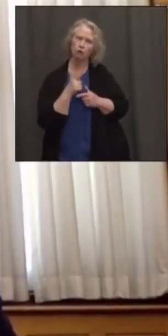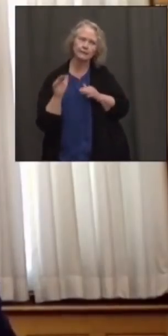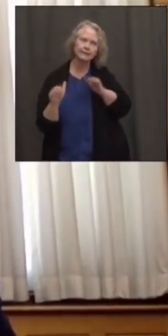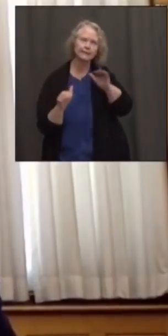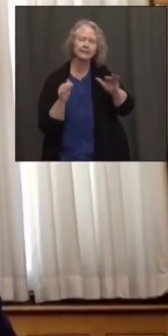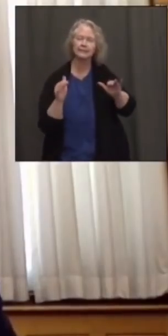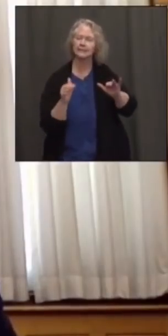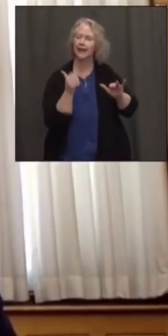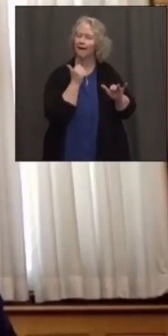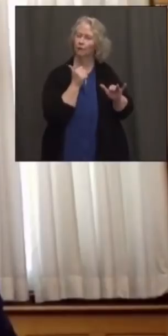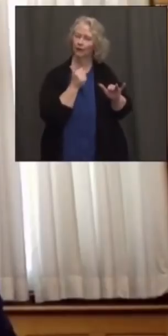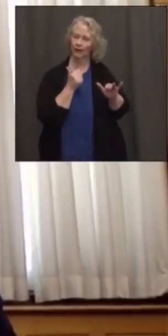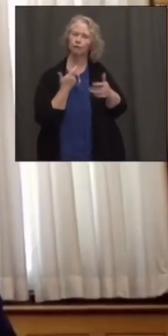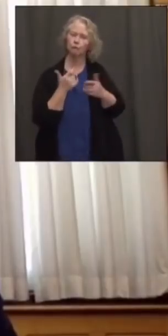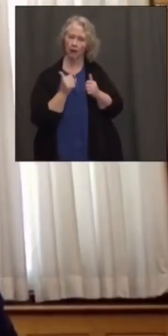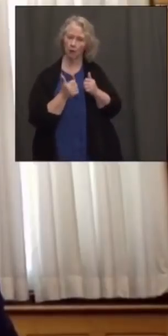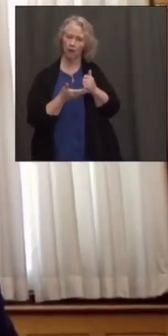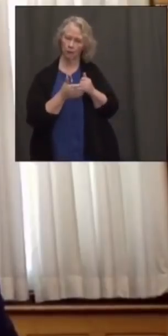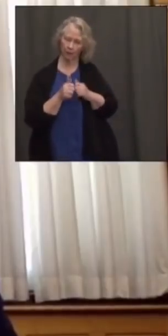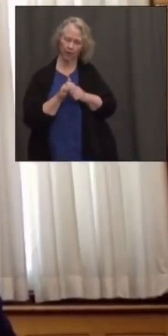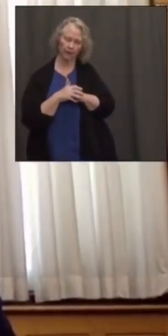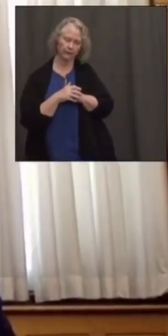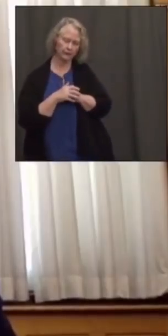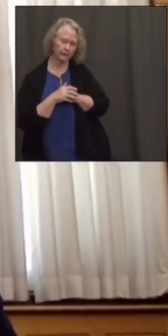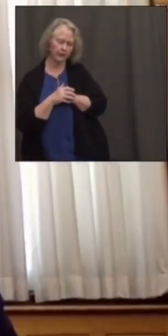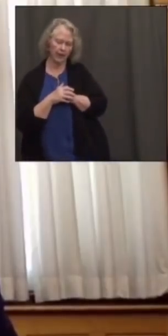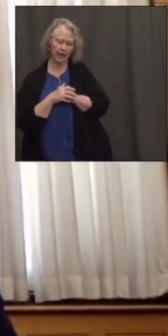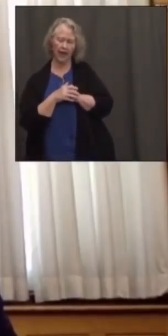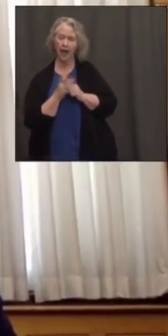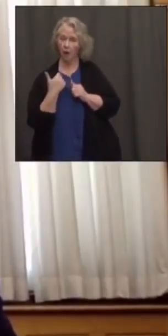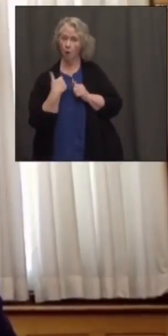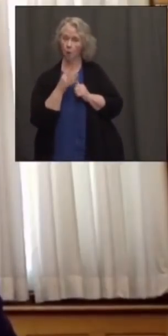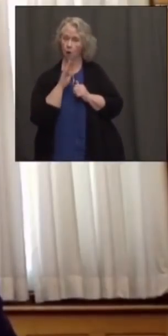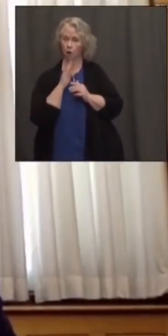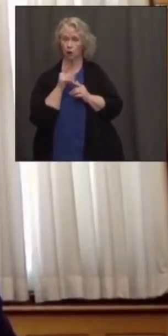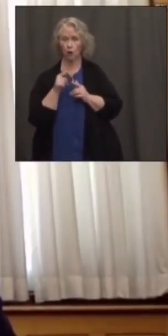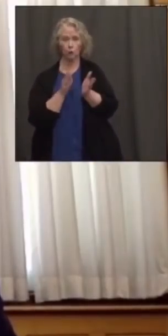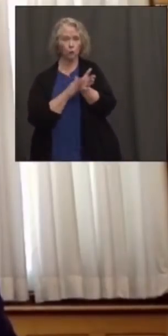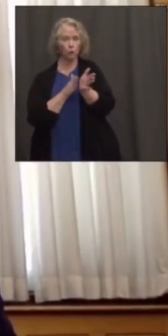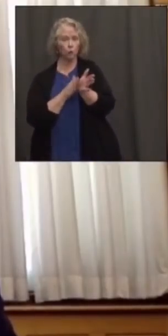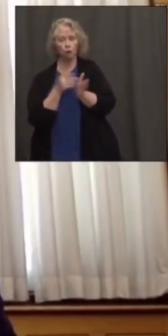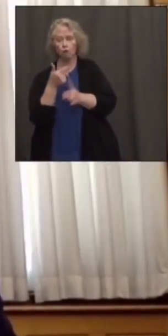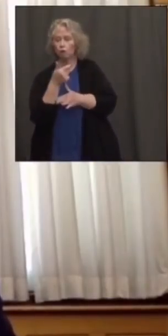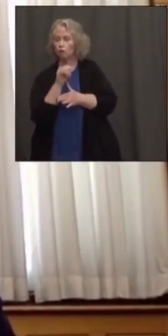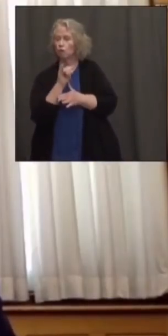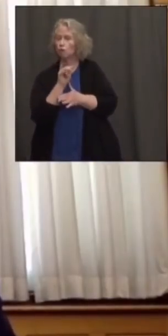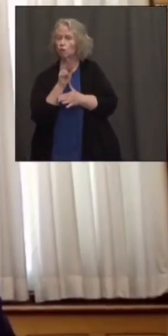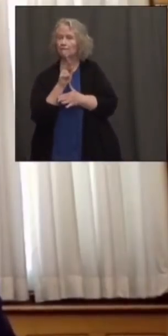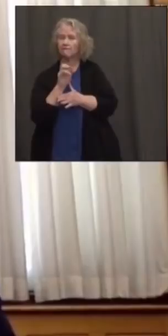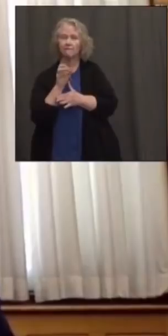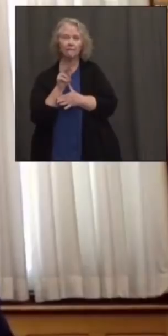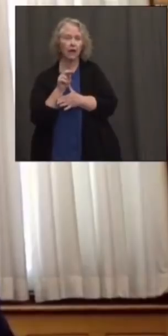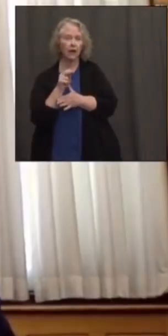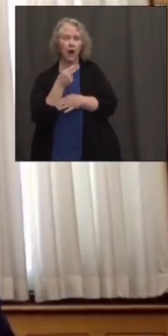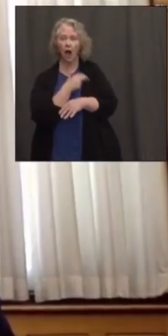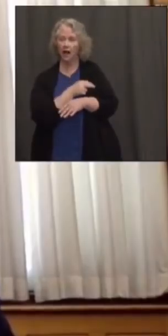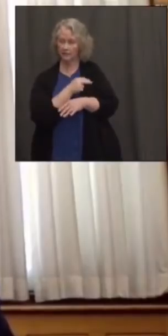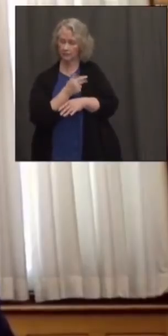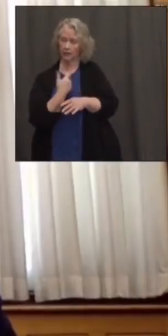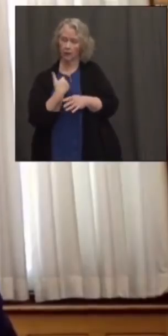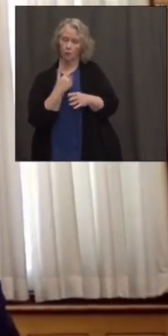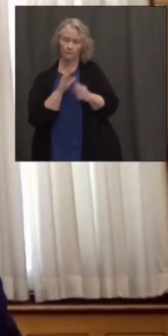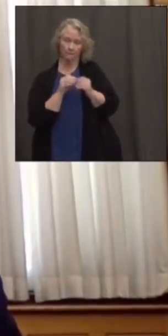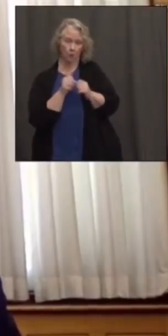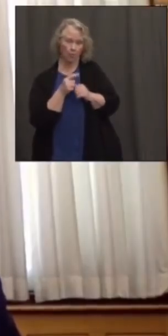on the ground every day doing right now. had a meeting. I want to give a shout-out to the team at Griffin Hospital. In fact, Pat Barmell and his team, we met with them earlier today.